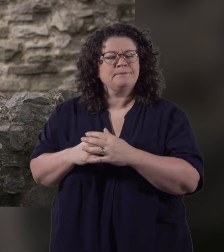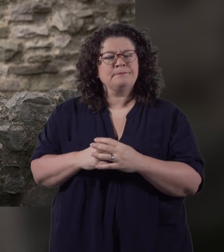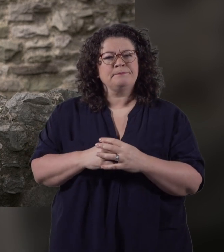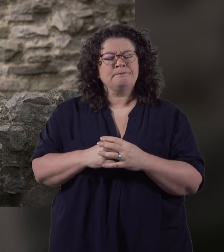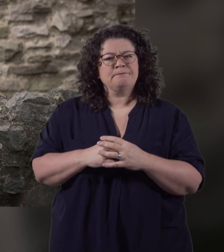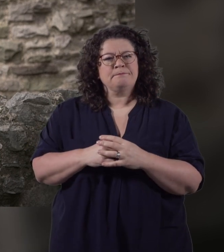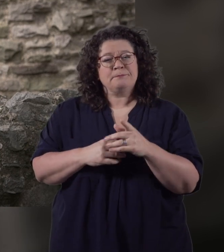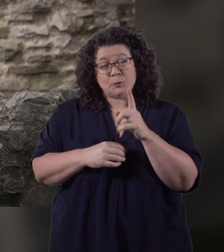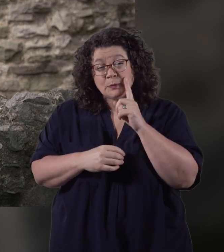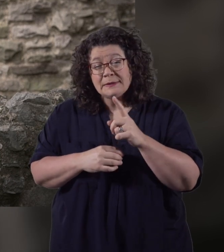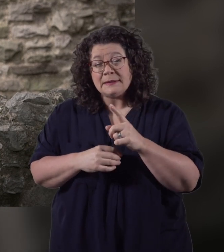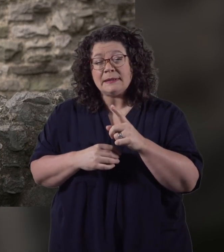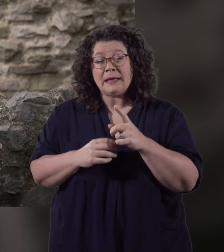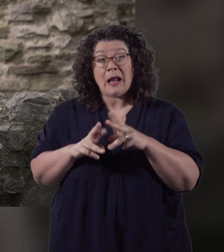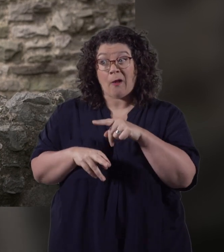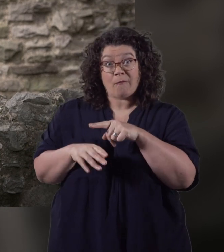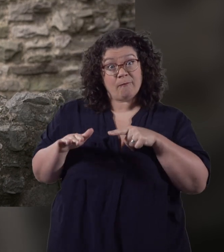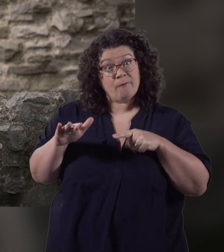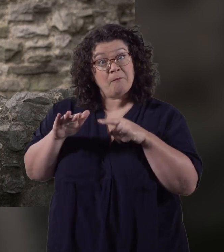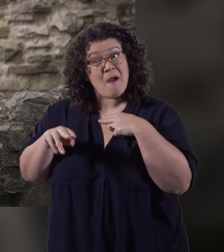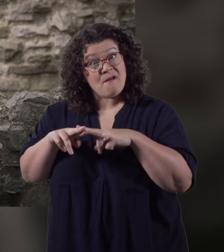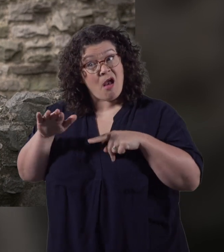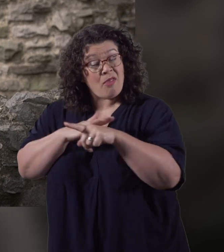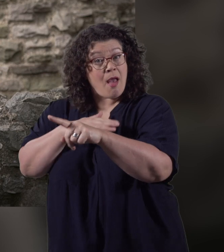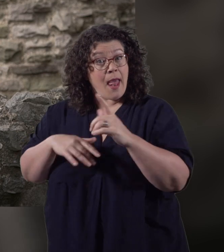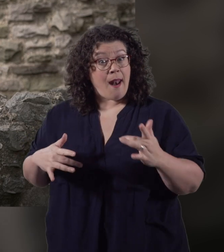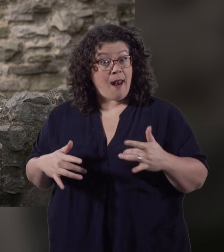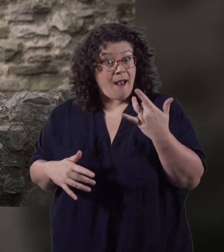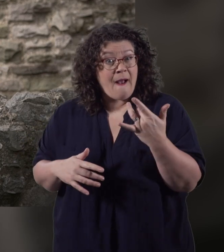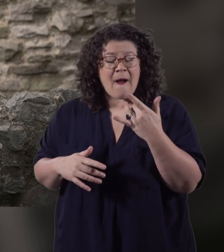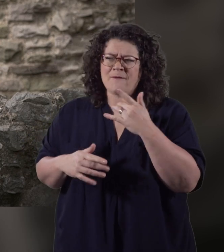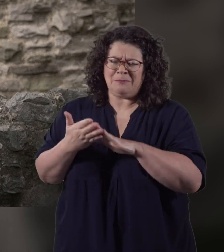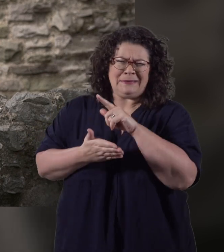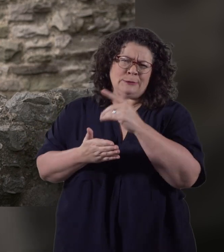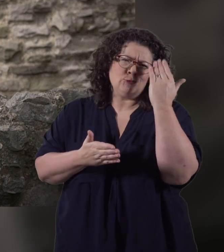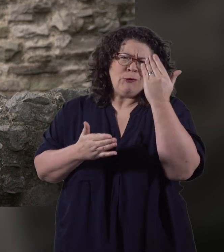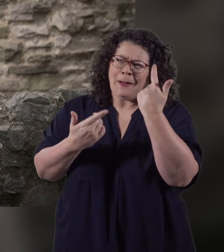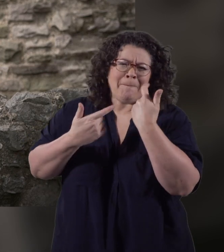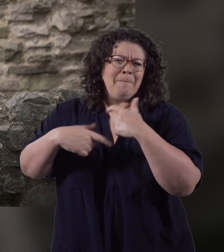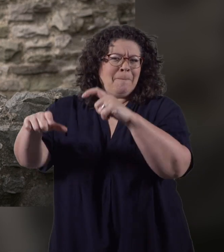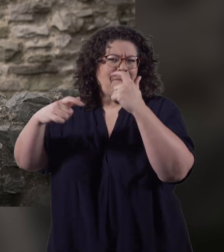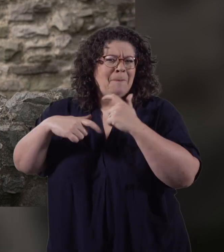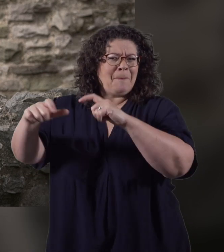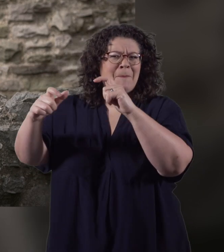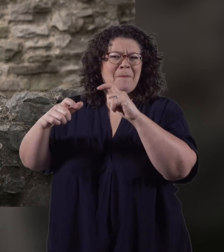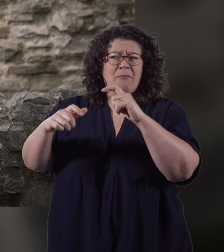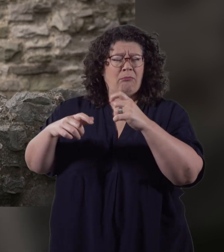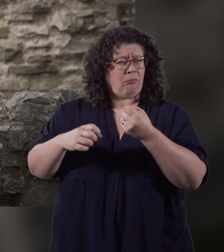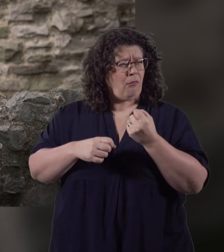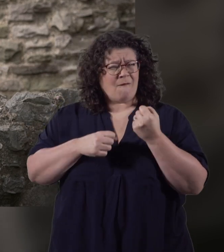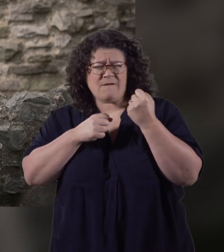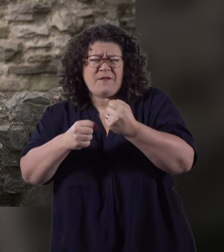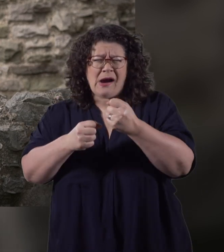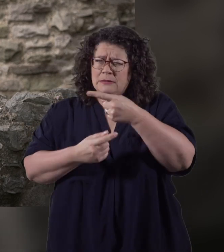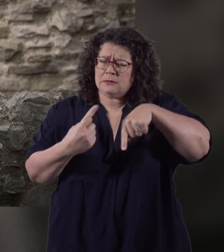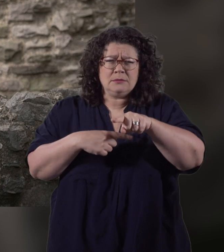You see, if he makes it out of here alive his dream lives on and so does the